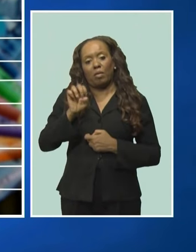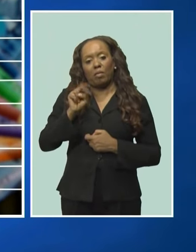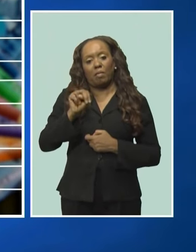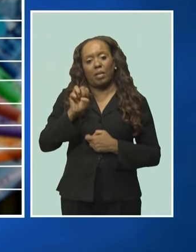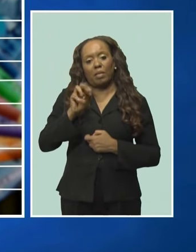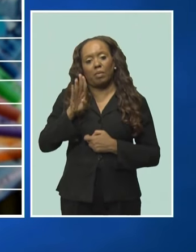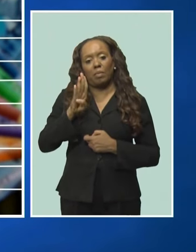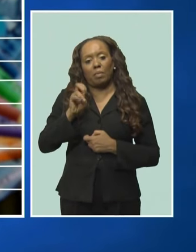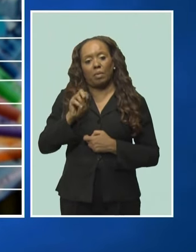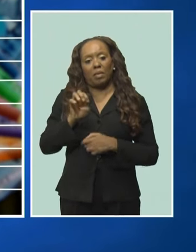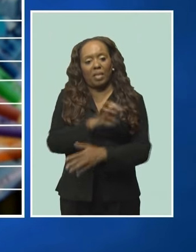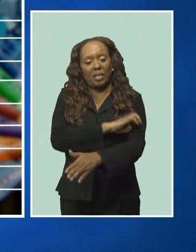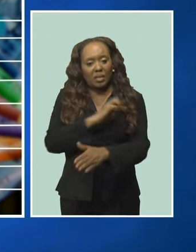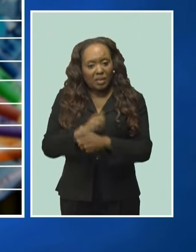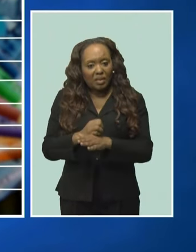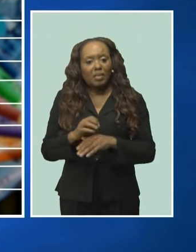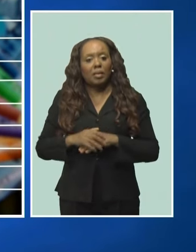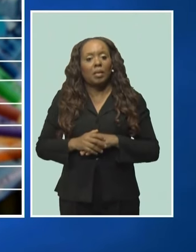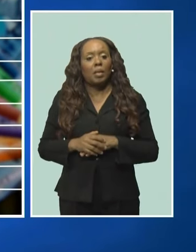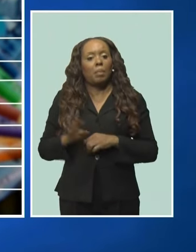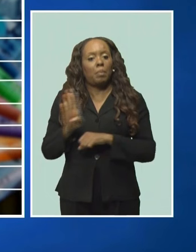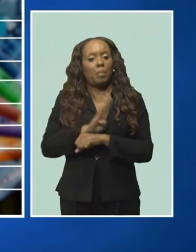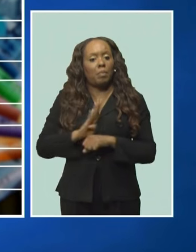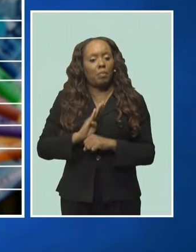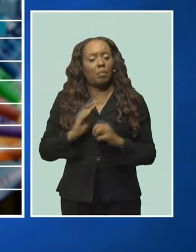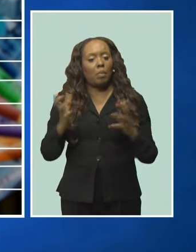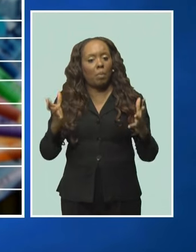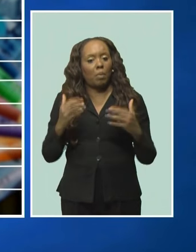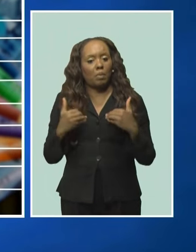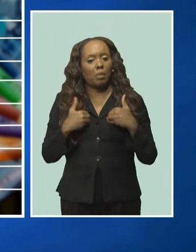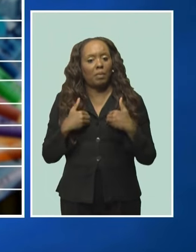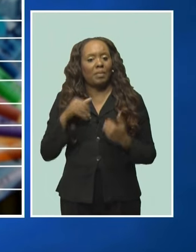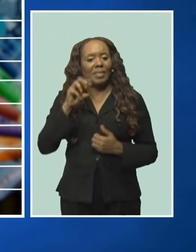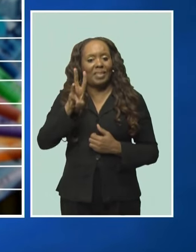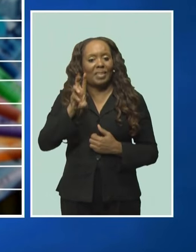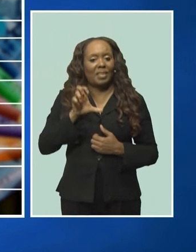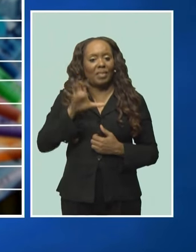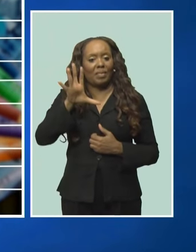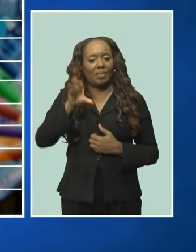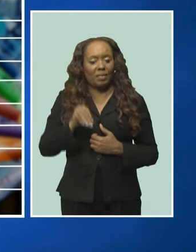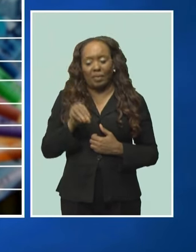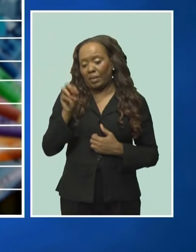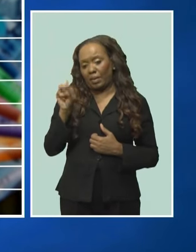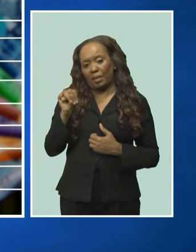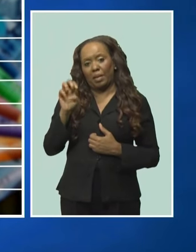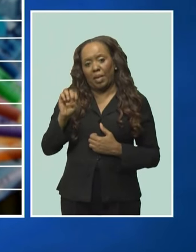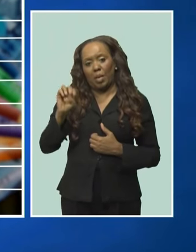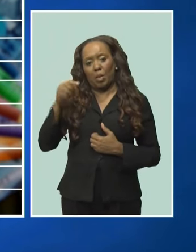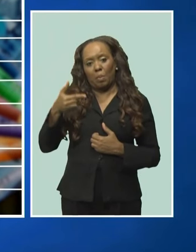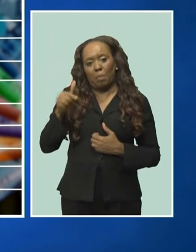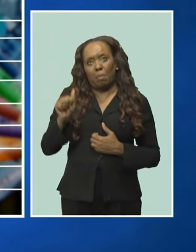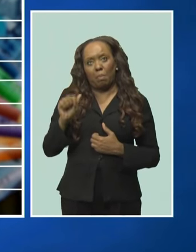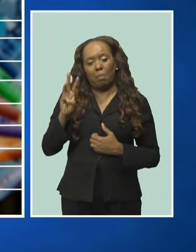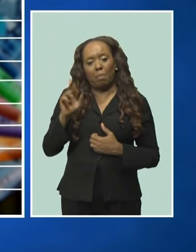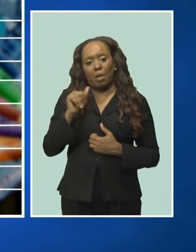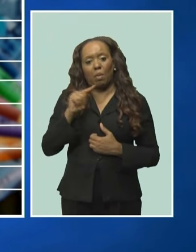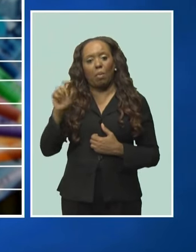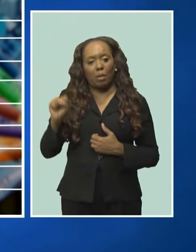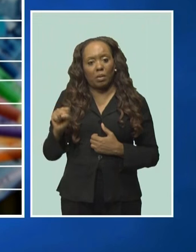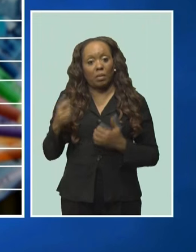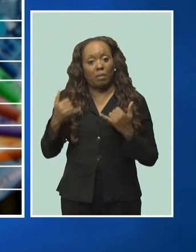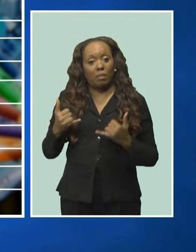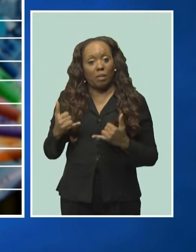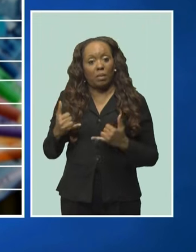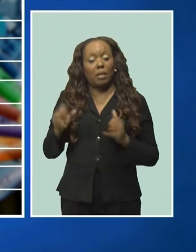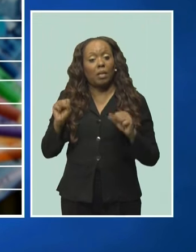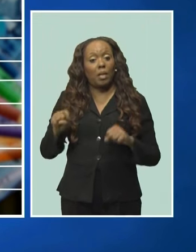procurement of storage facilities. She says Barbados wants to meet the target of 650 megawatts and the grid can only take